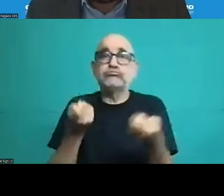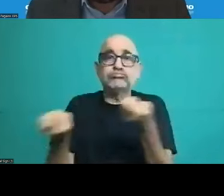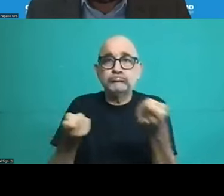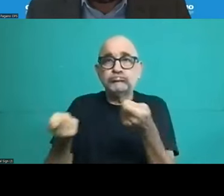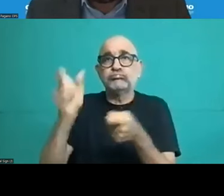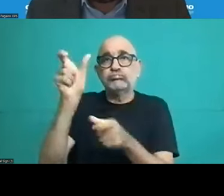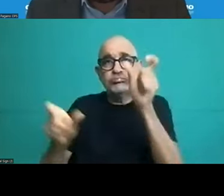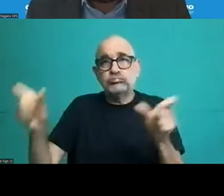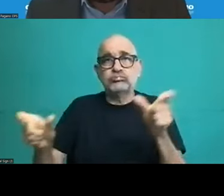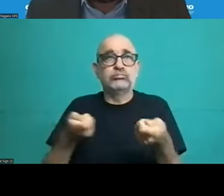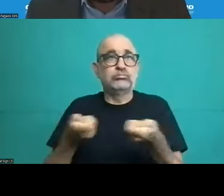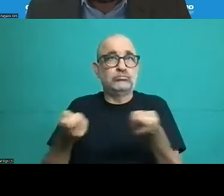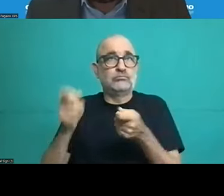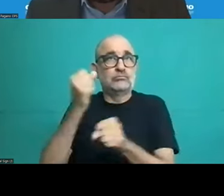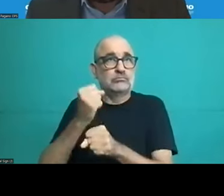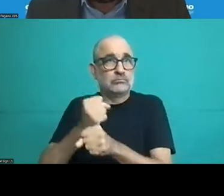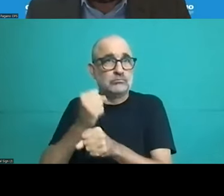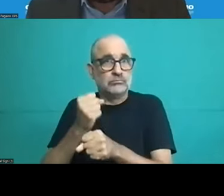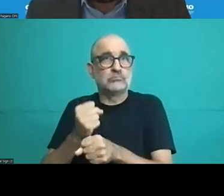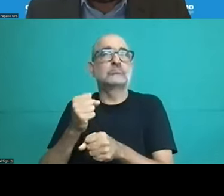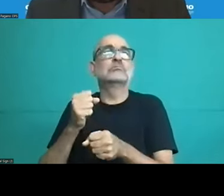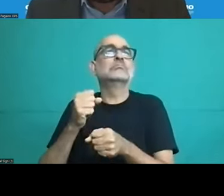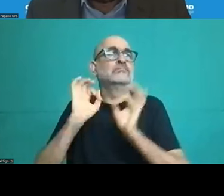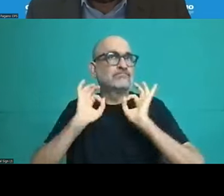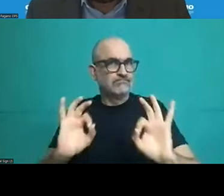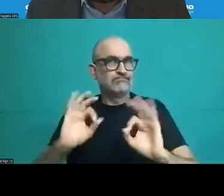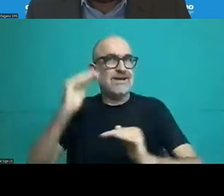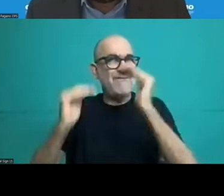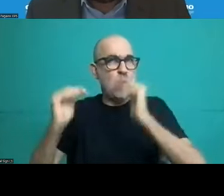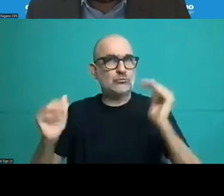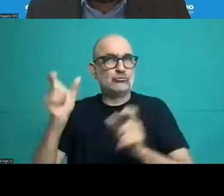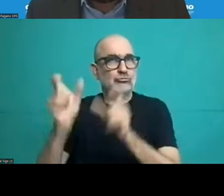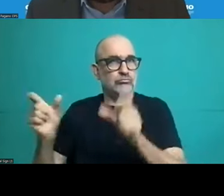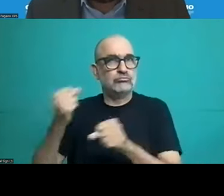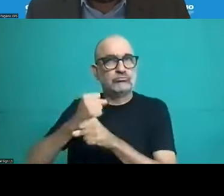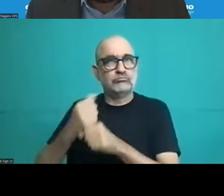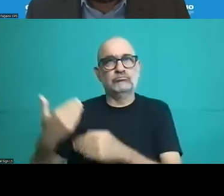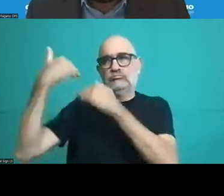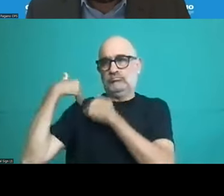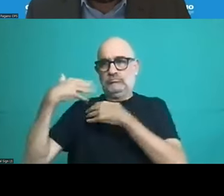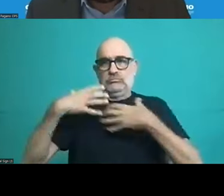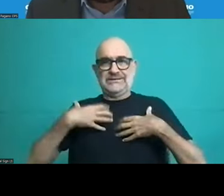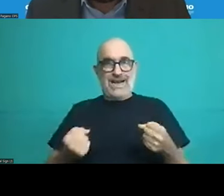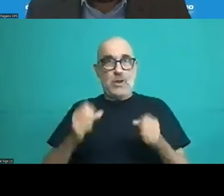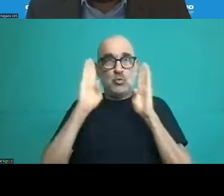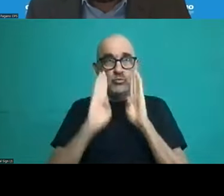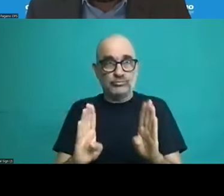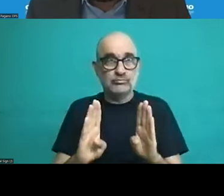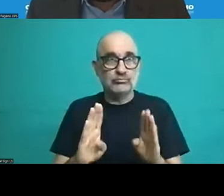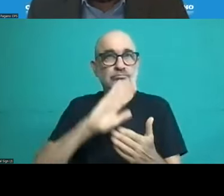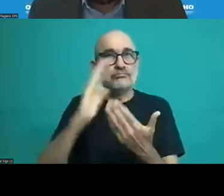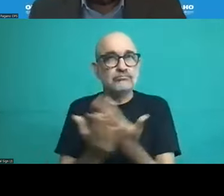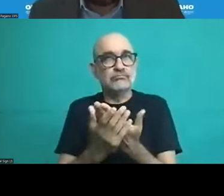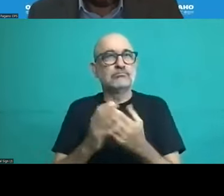to to how well they do in caring for their users there is an accreditation